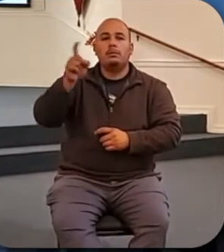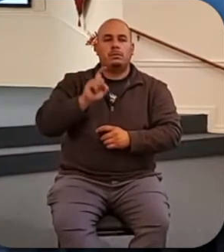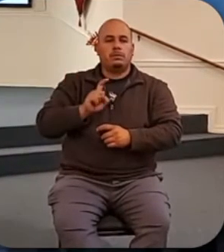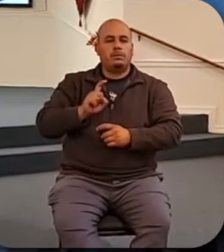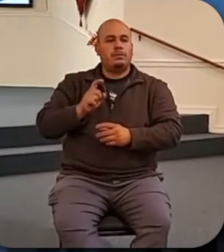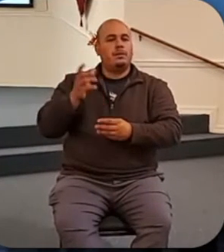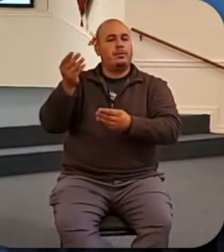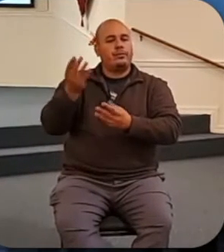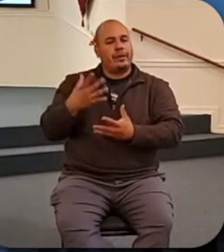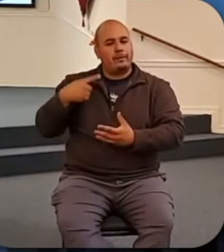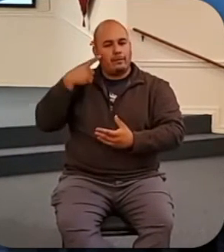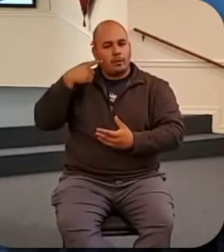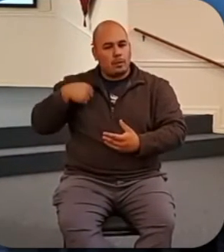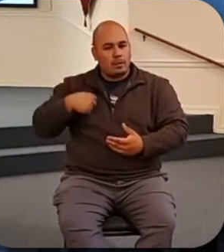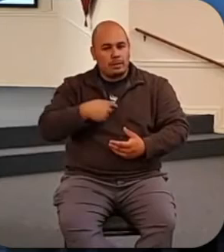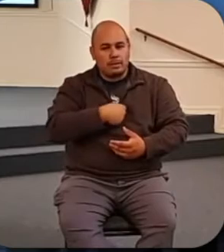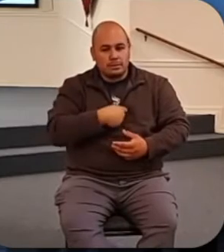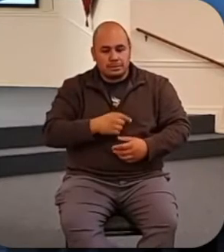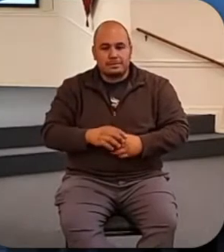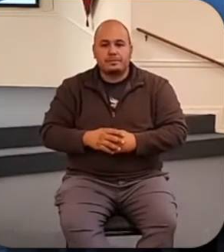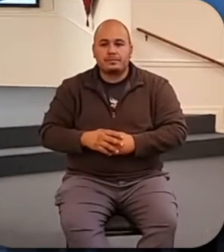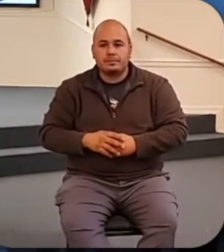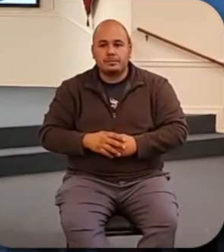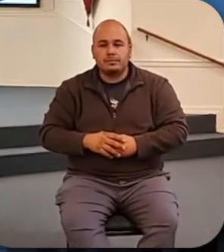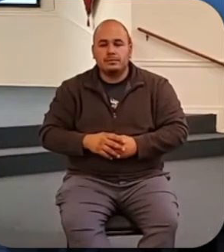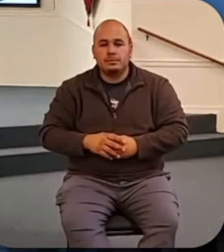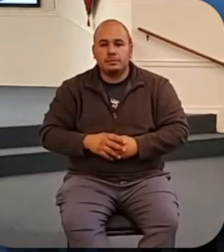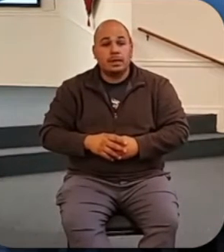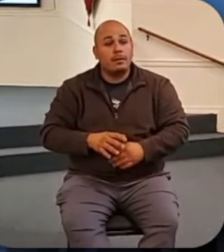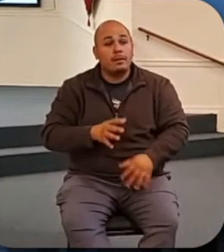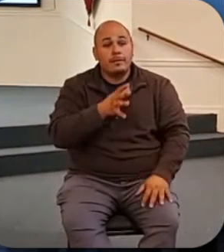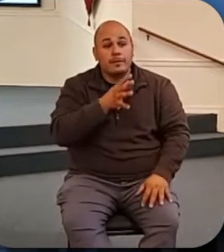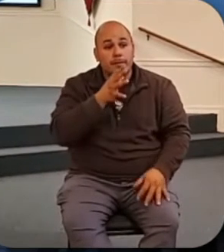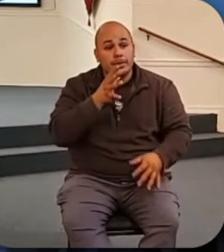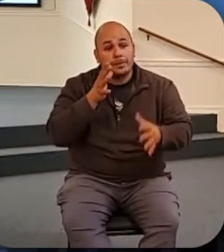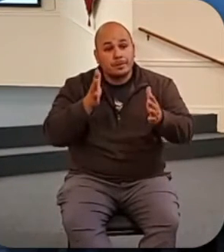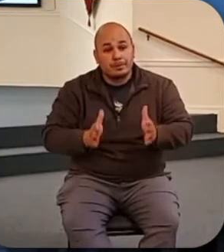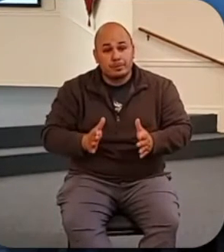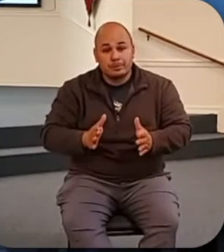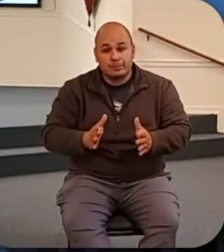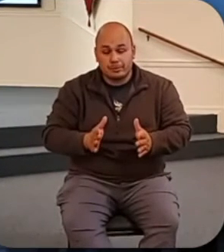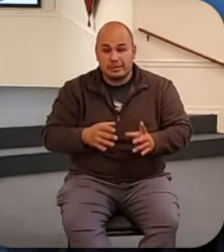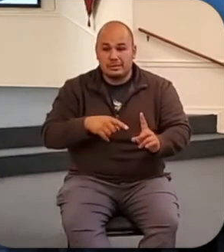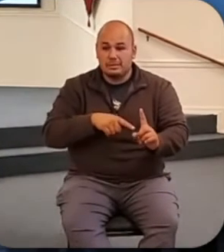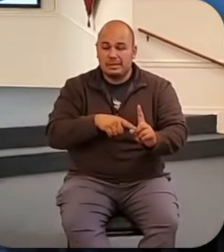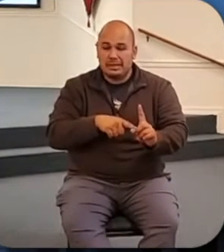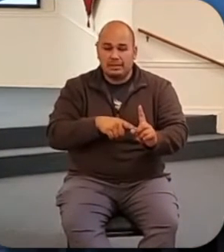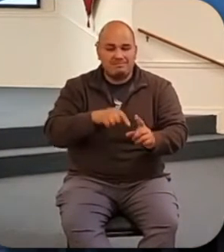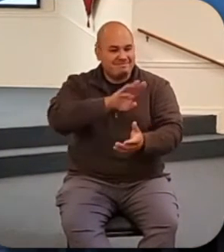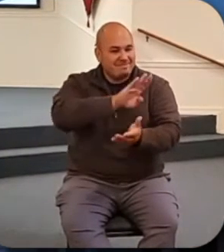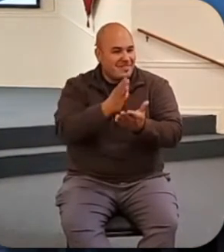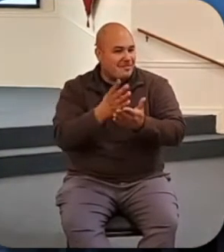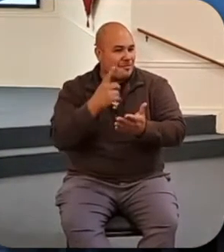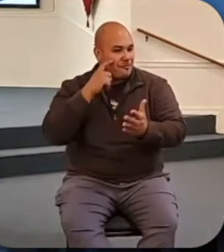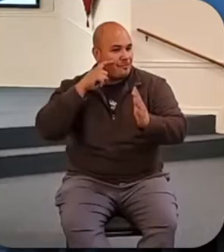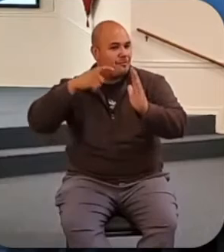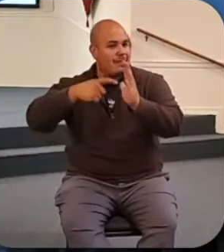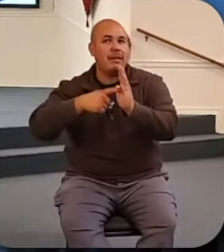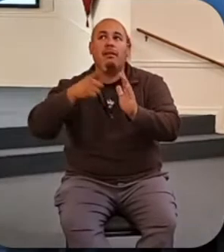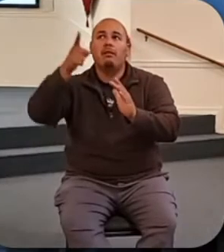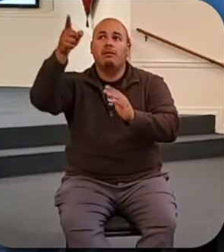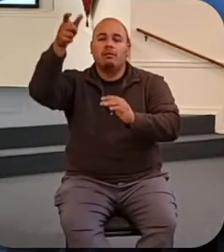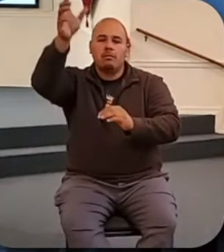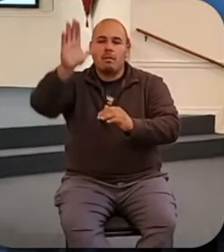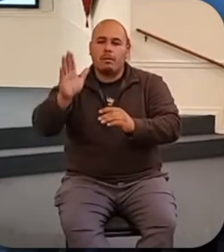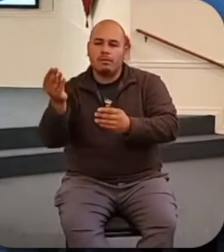farmer in Jesus' story, though the farmer tragically never realized it, God often provides for us so that we will have the means to then